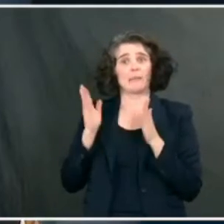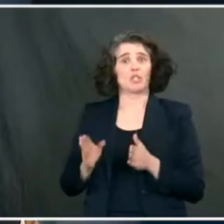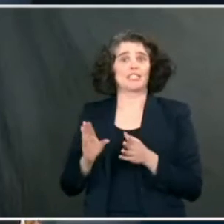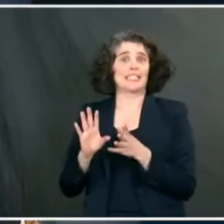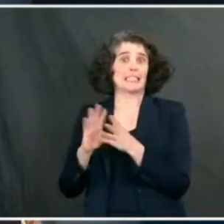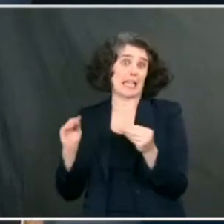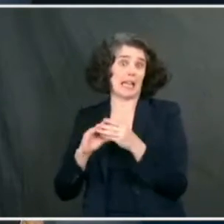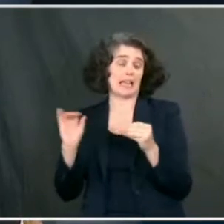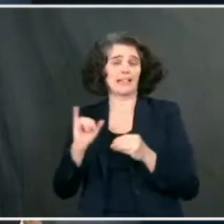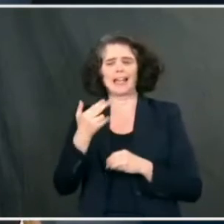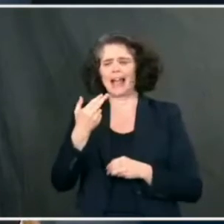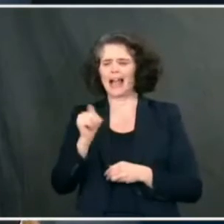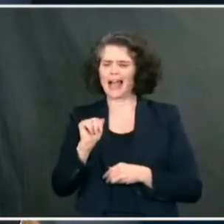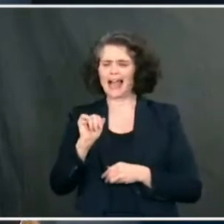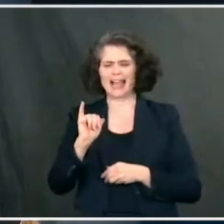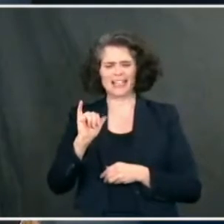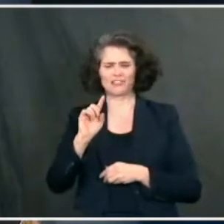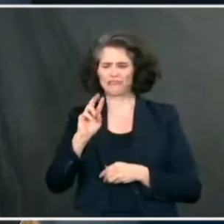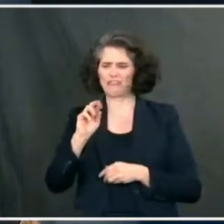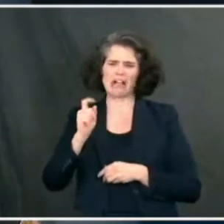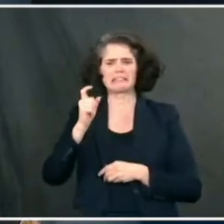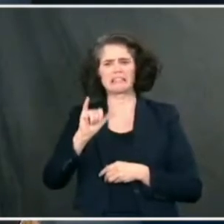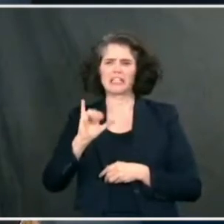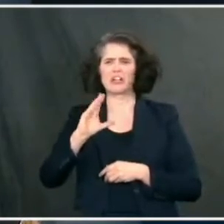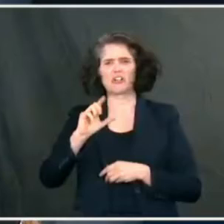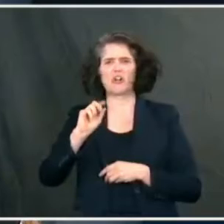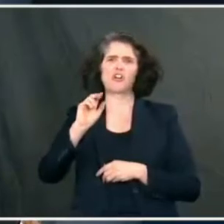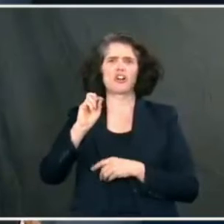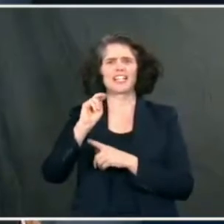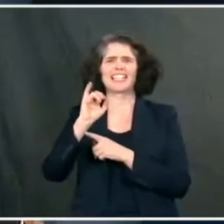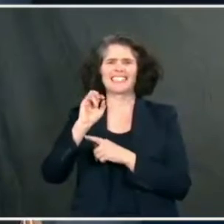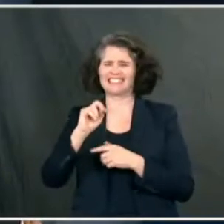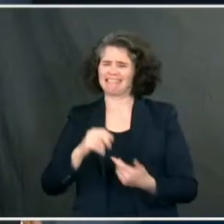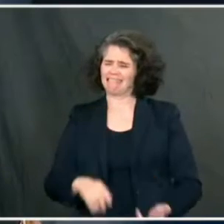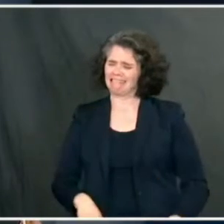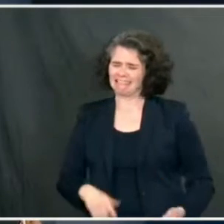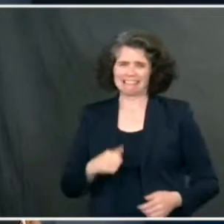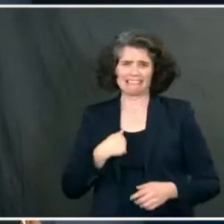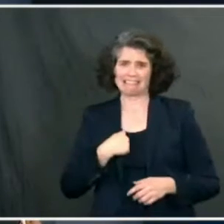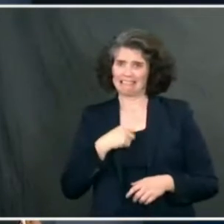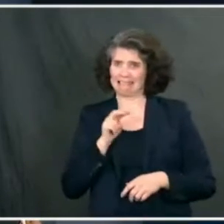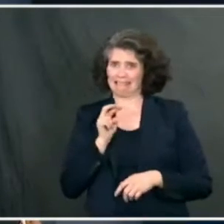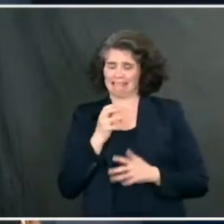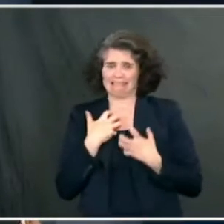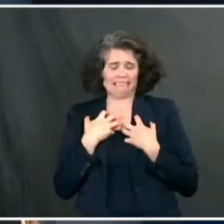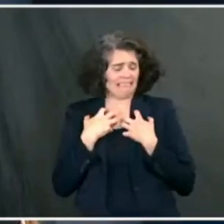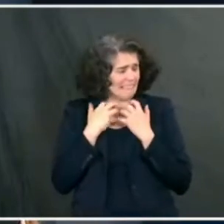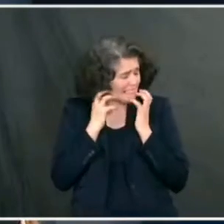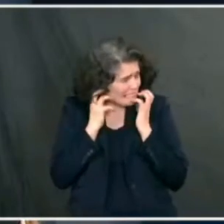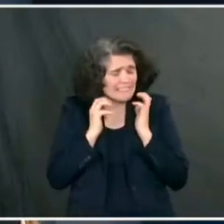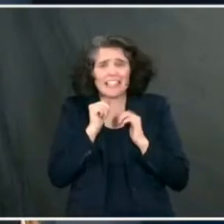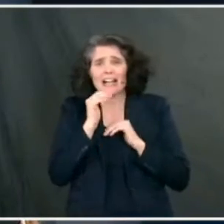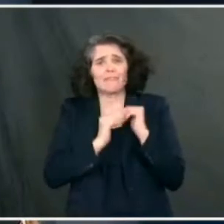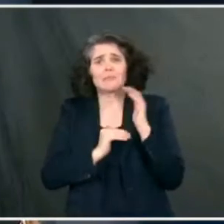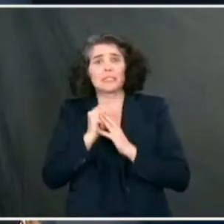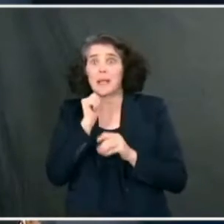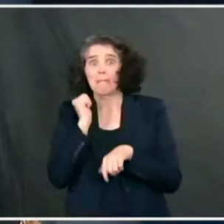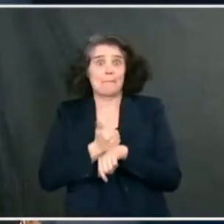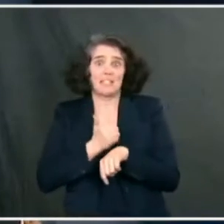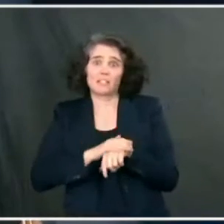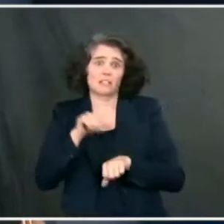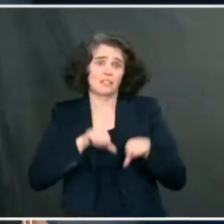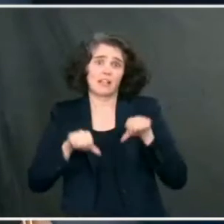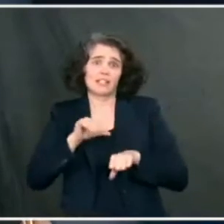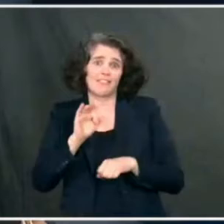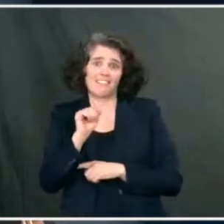hydroxychloroquine and other things like that, that really was uncomfortable because they were not based on scientific fact. I can tell you,